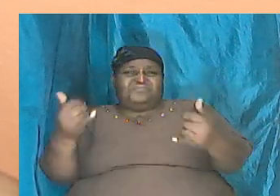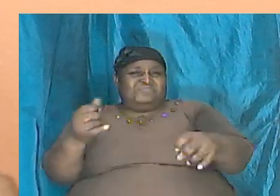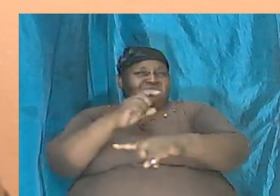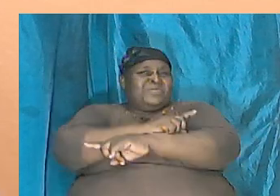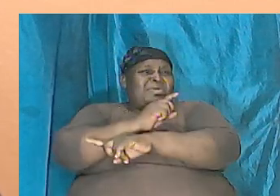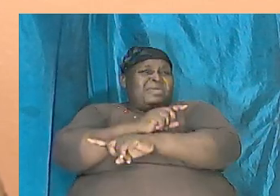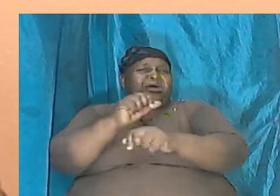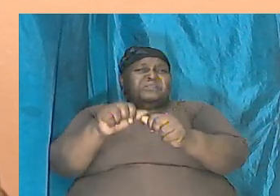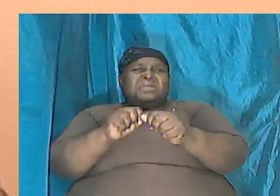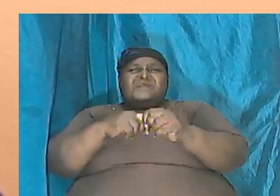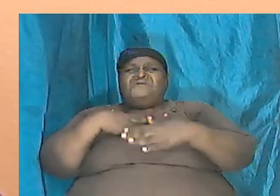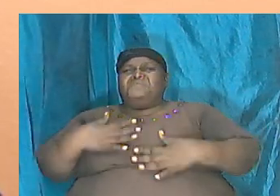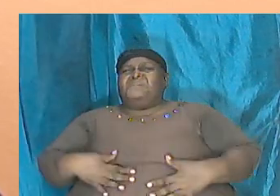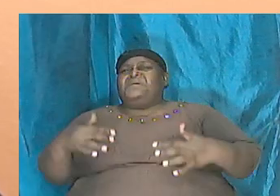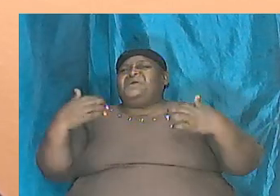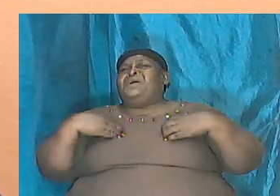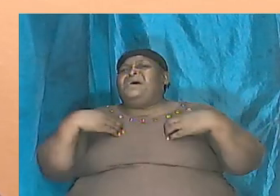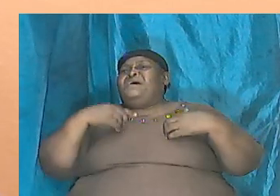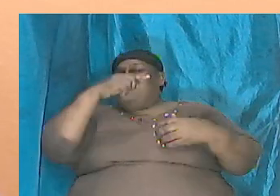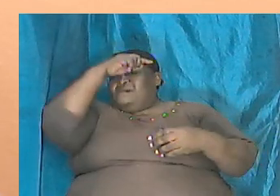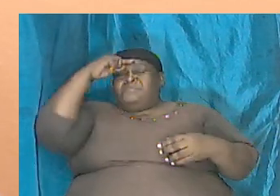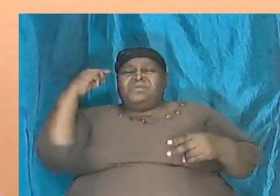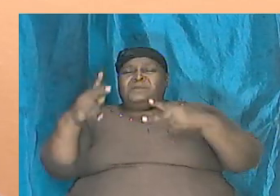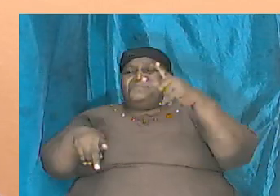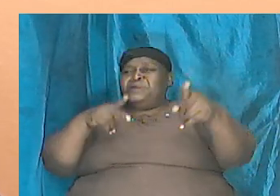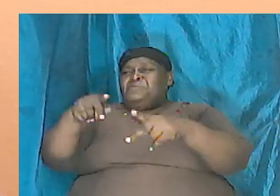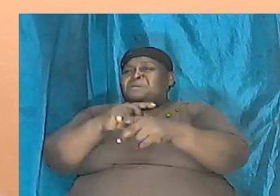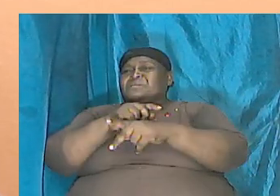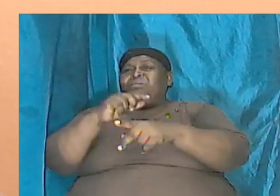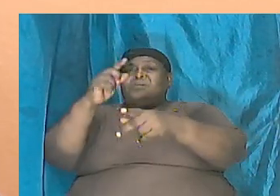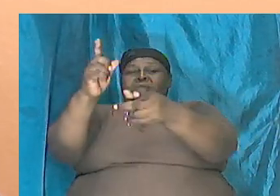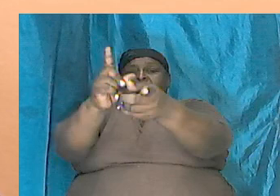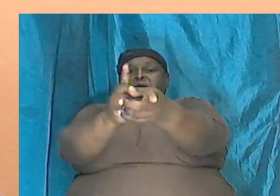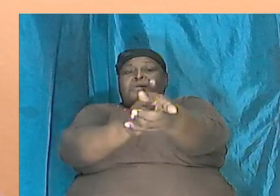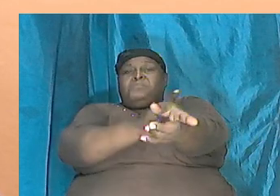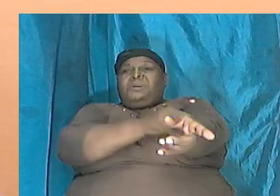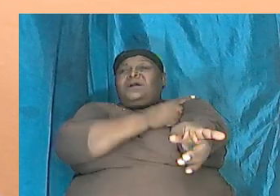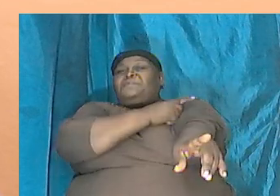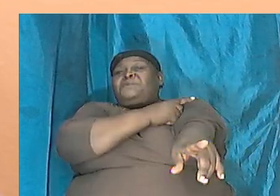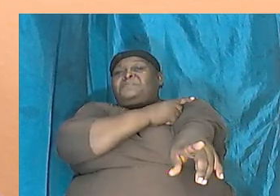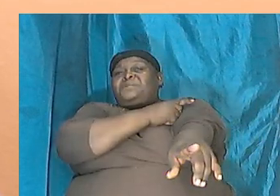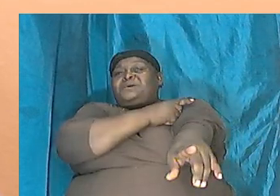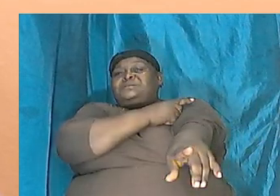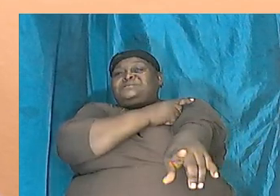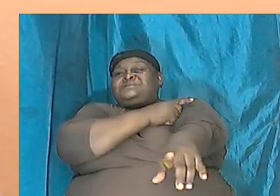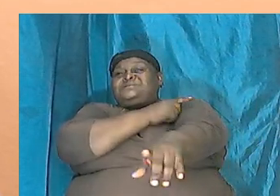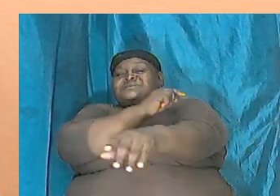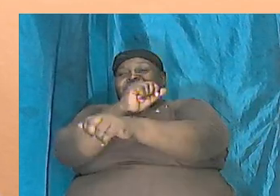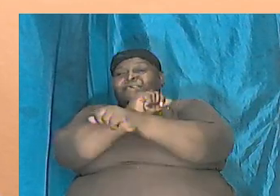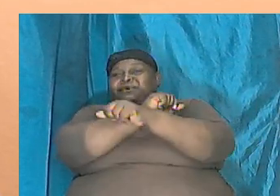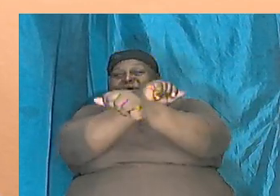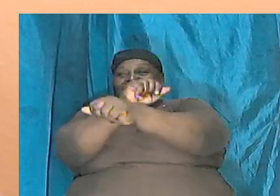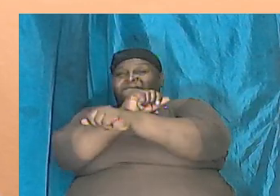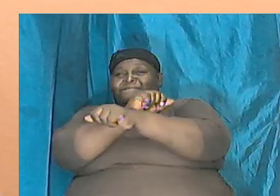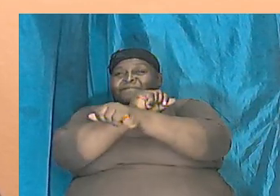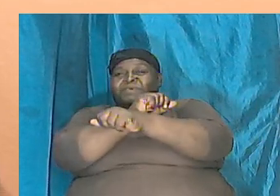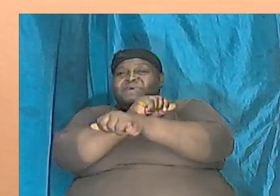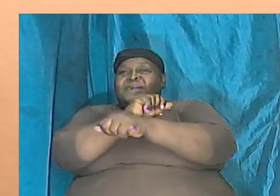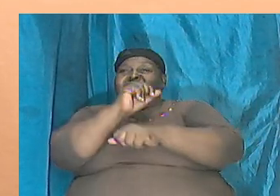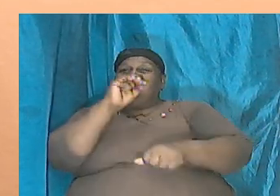and it is your genesis that caused all of that